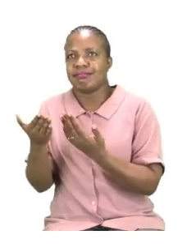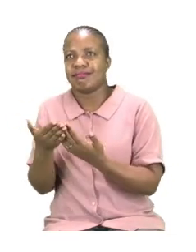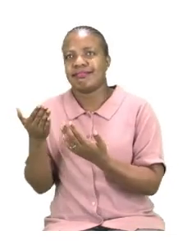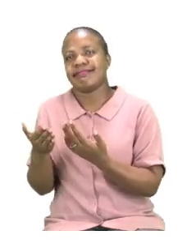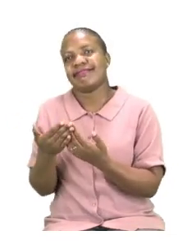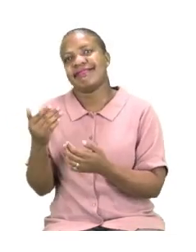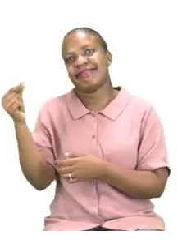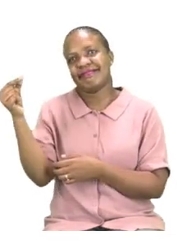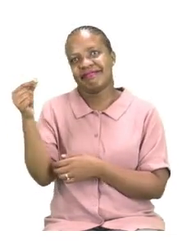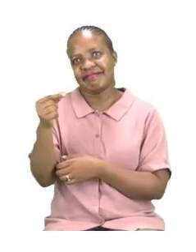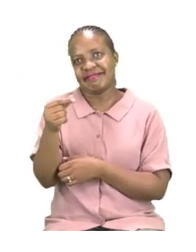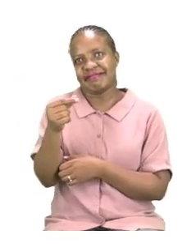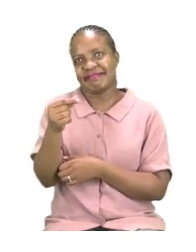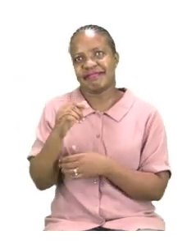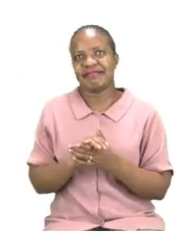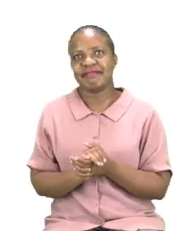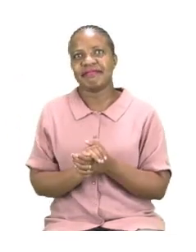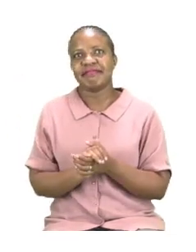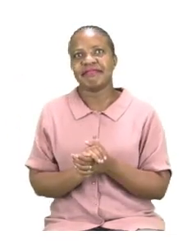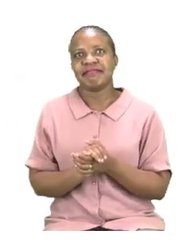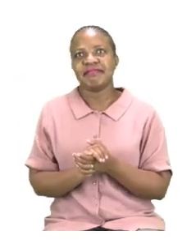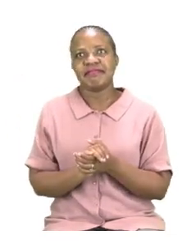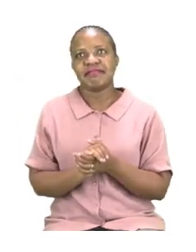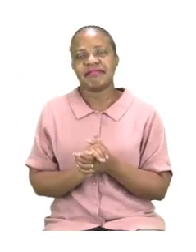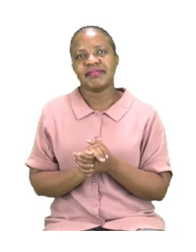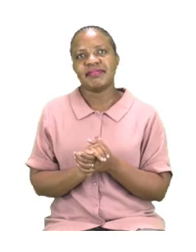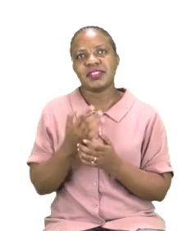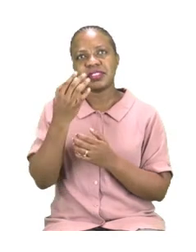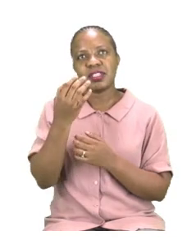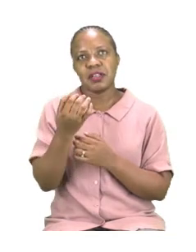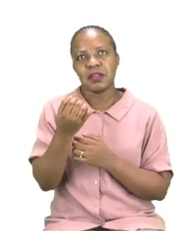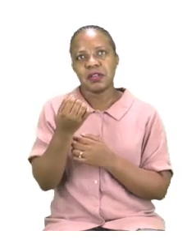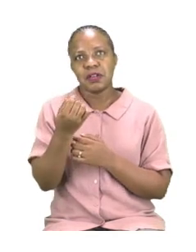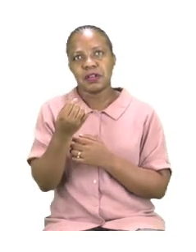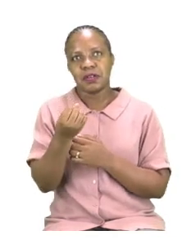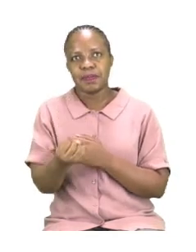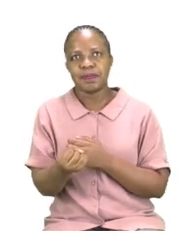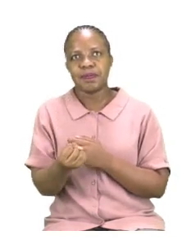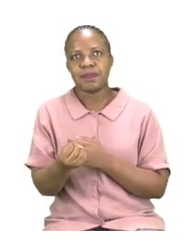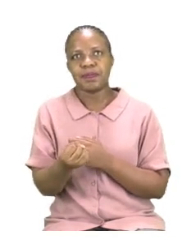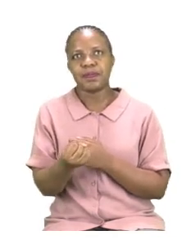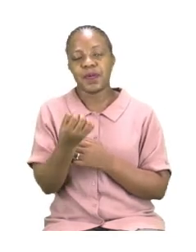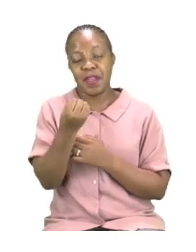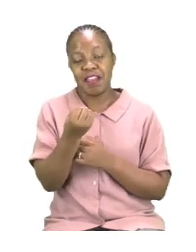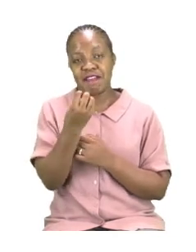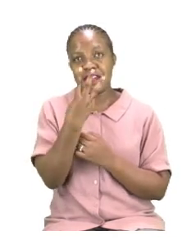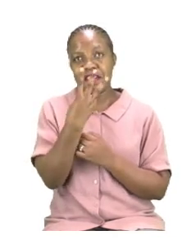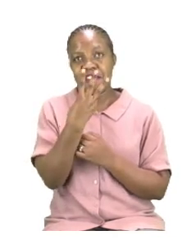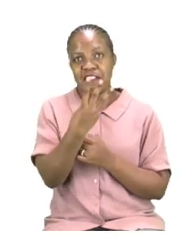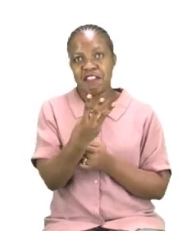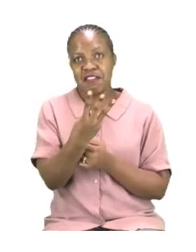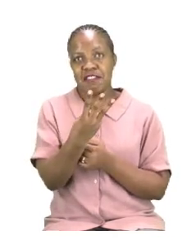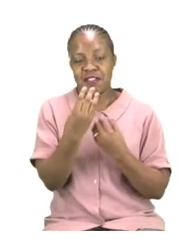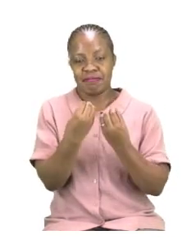the weight here. We have two questions that are asking us about these three people. Now we